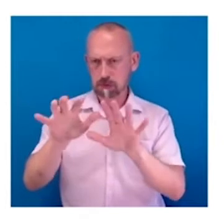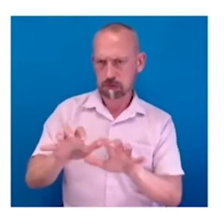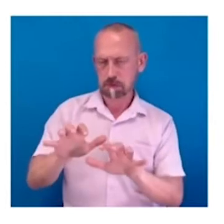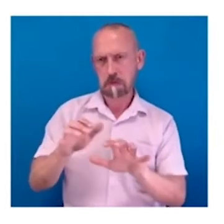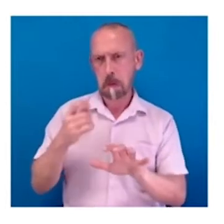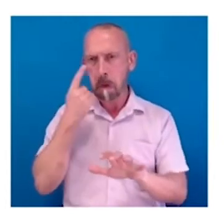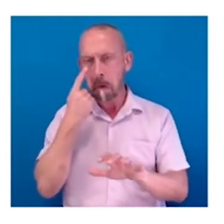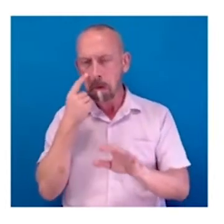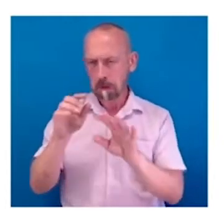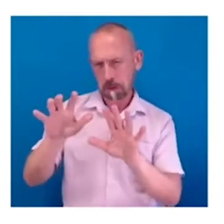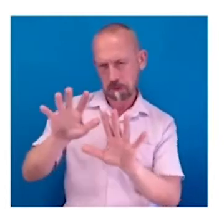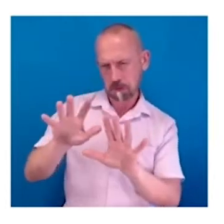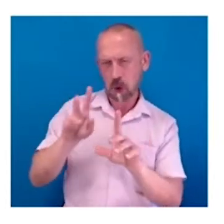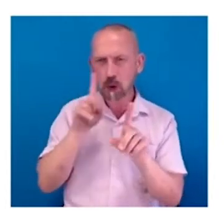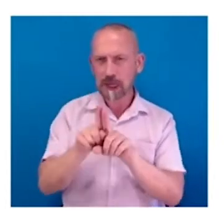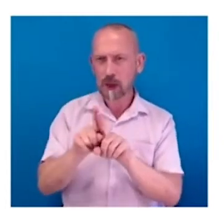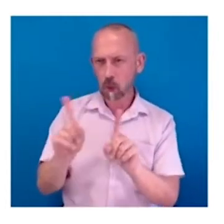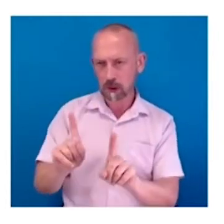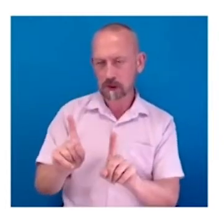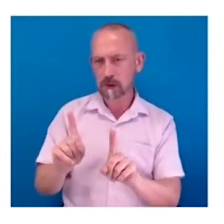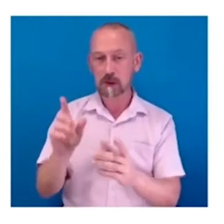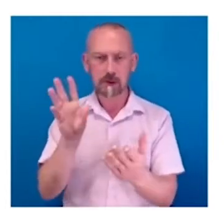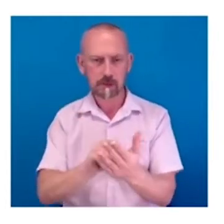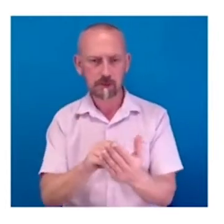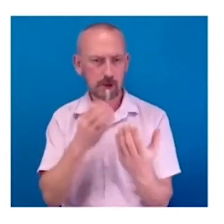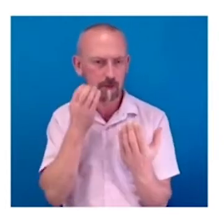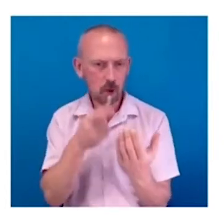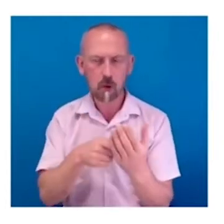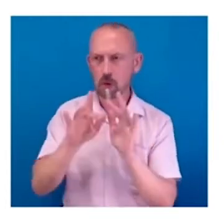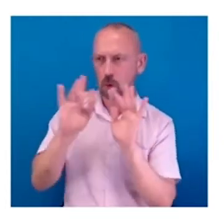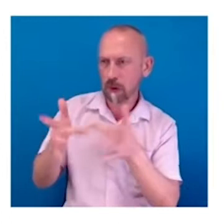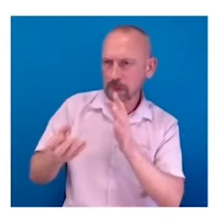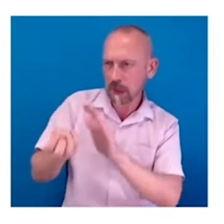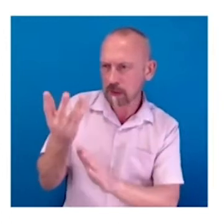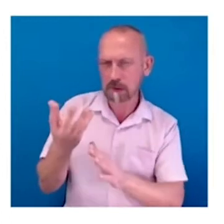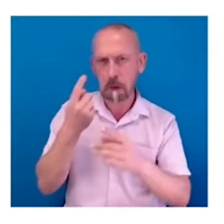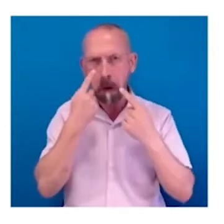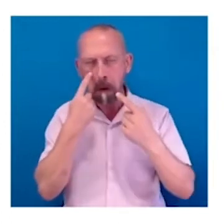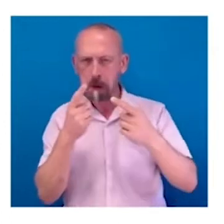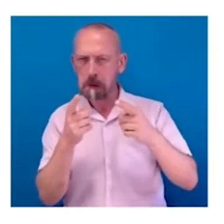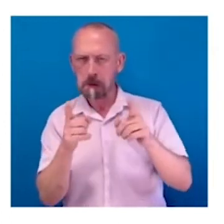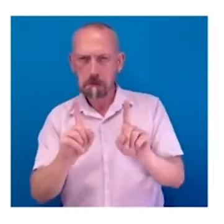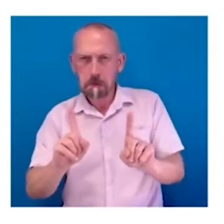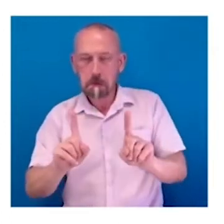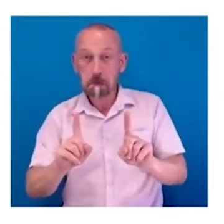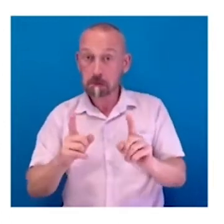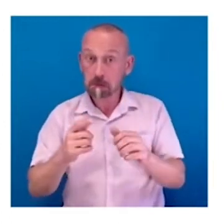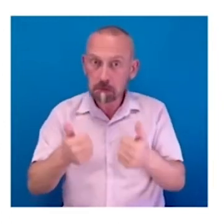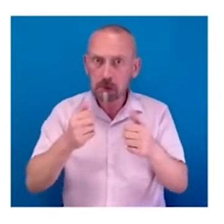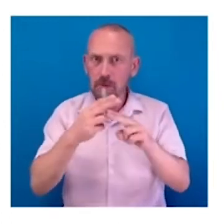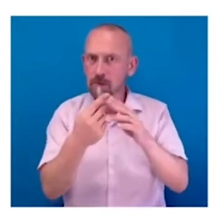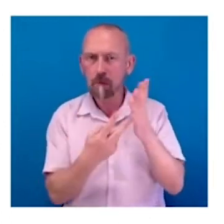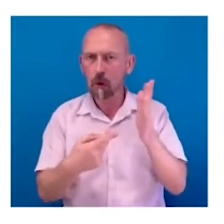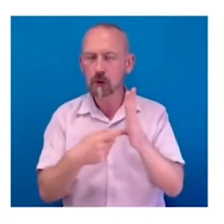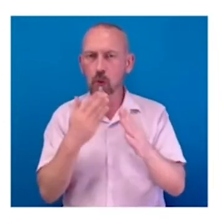onto devices into real life applications to see how the fonts interact